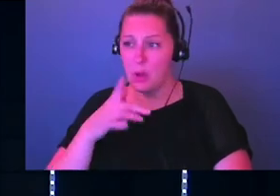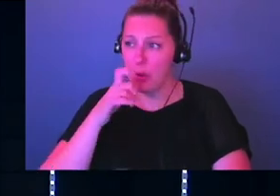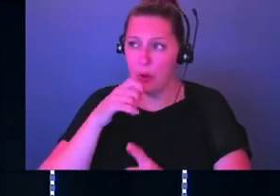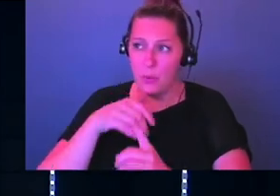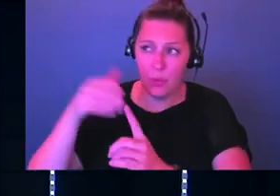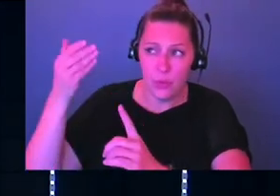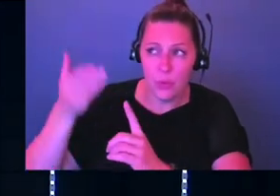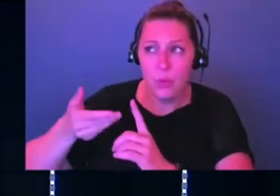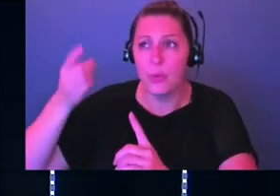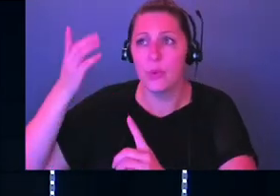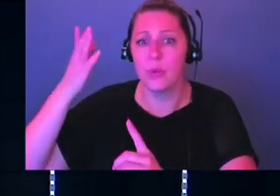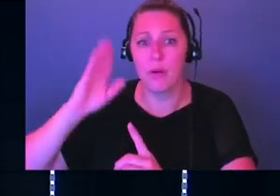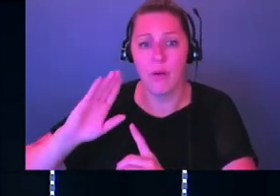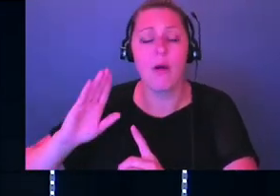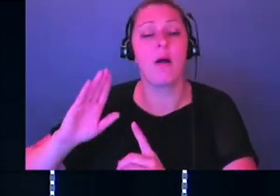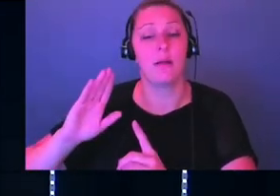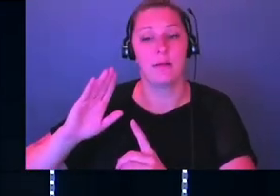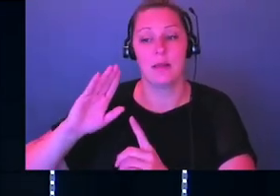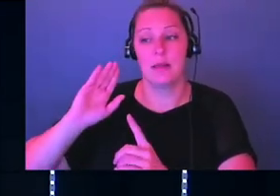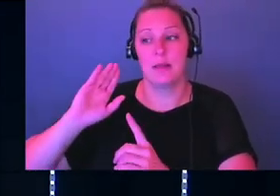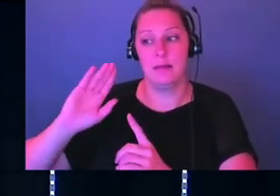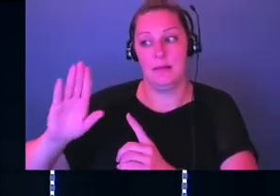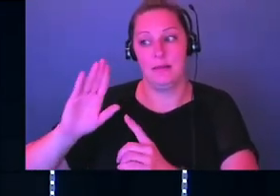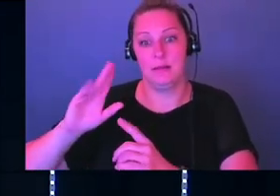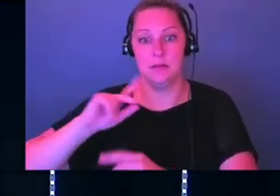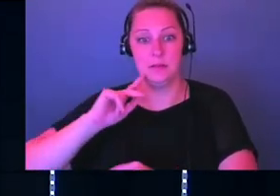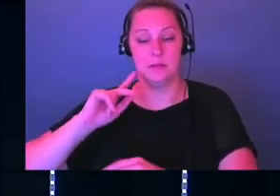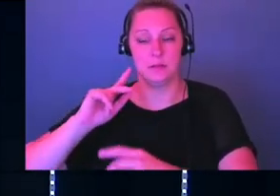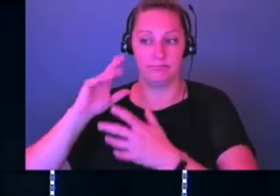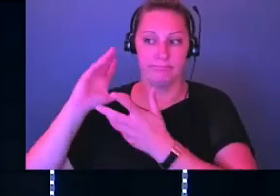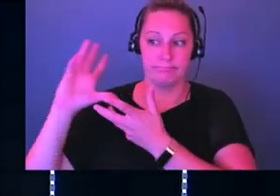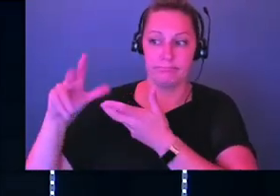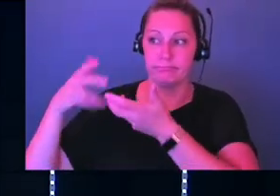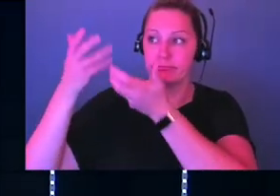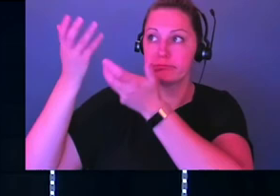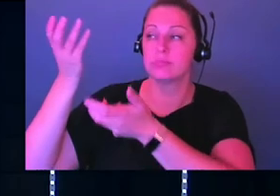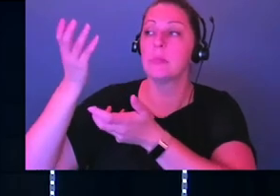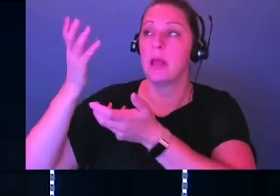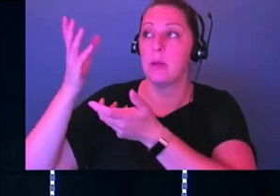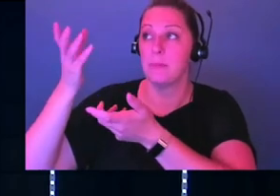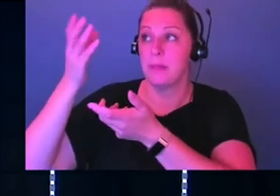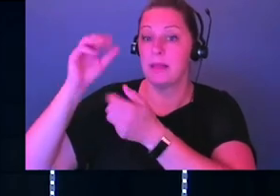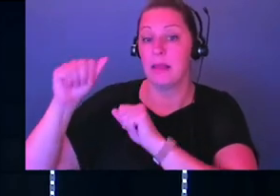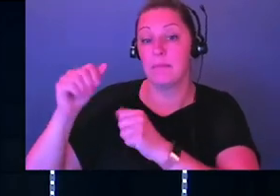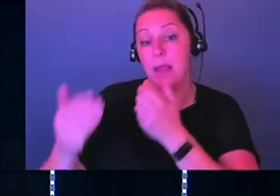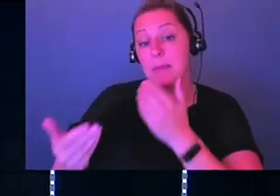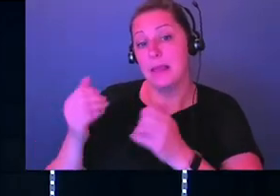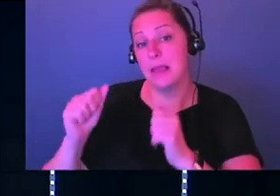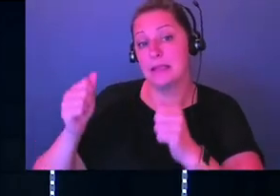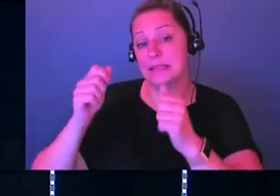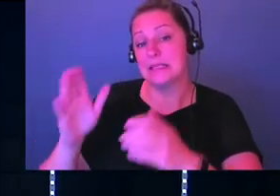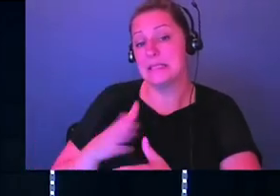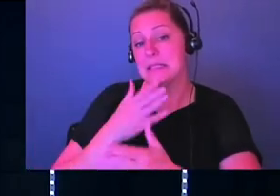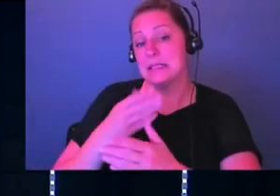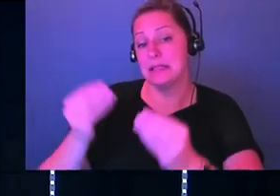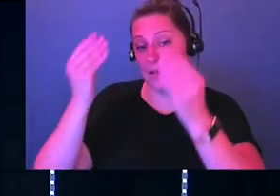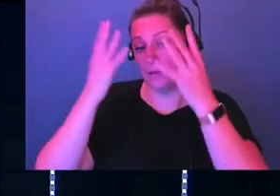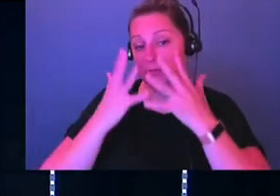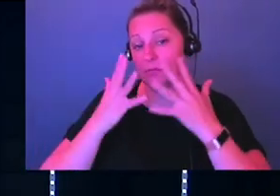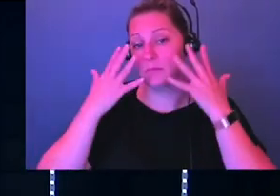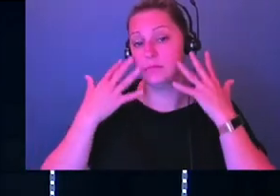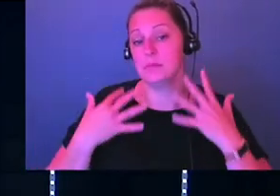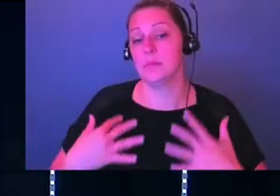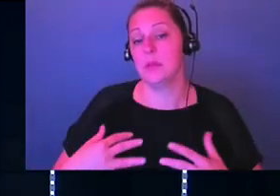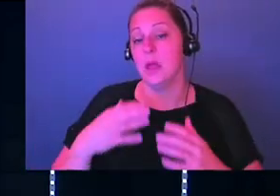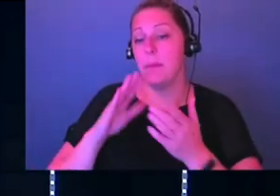and his love for us and all this. And so maybe today you just need to listen to this. Maybe let the song be sung over you. Maybe receive these words